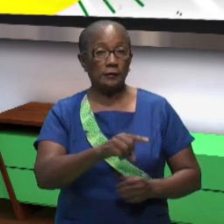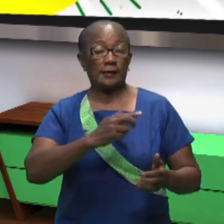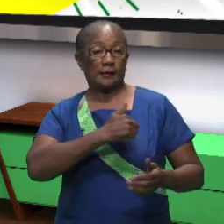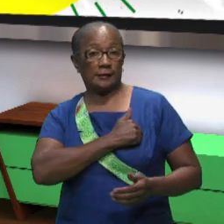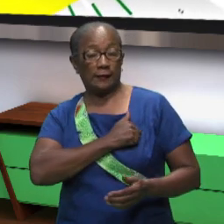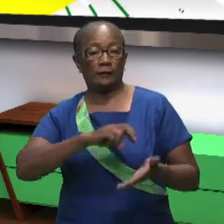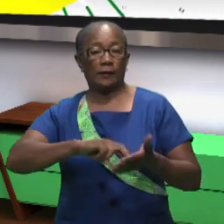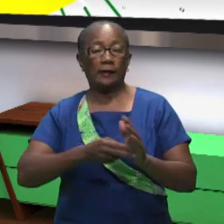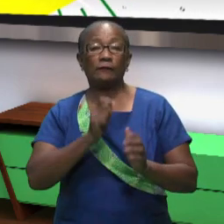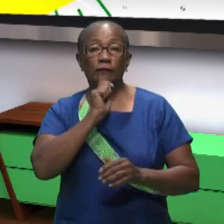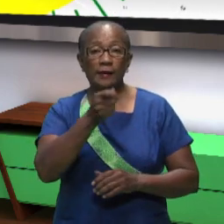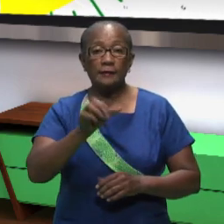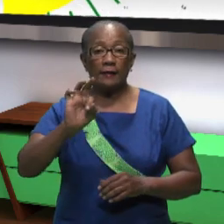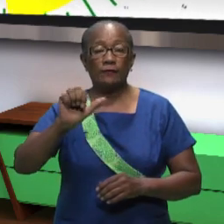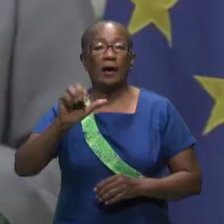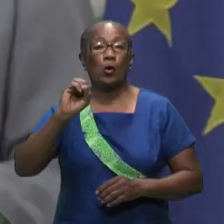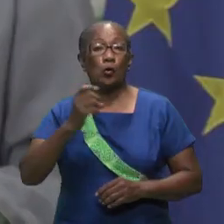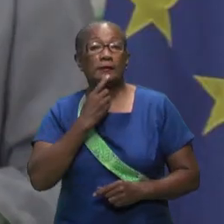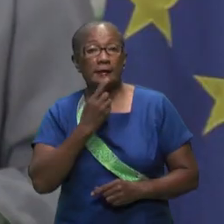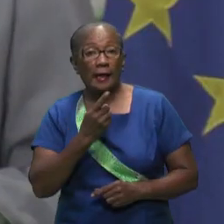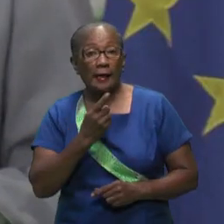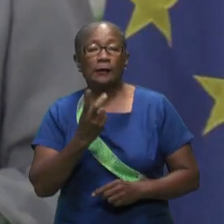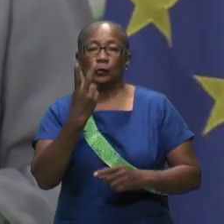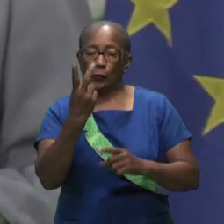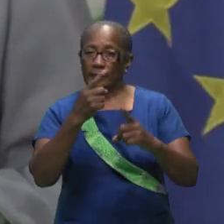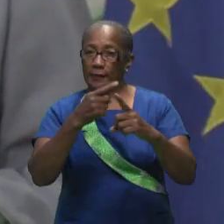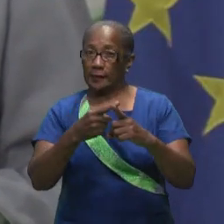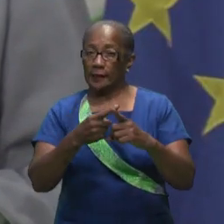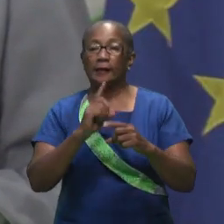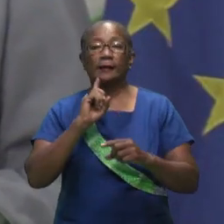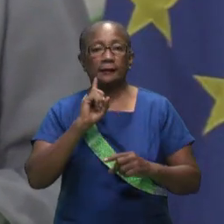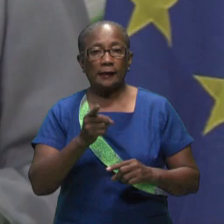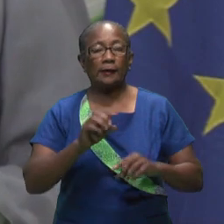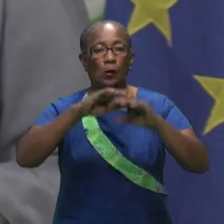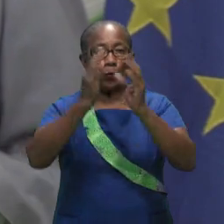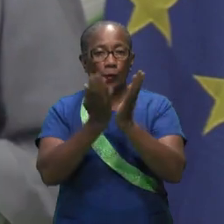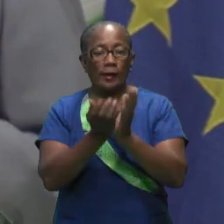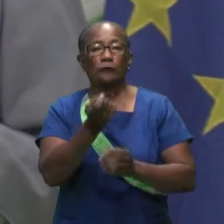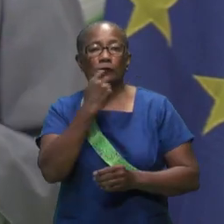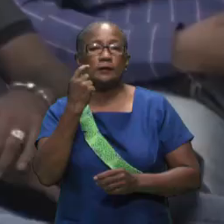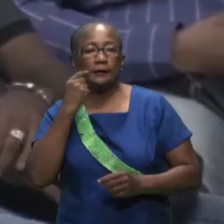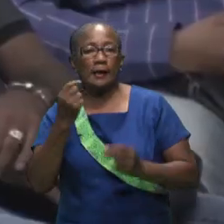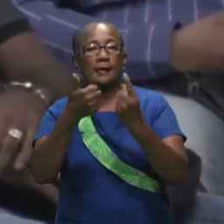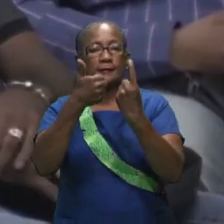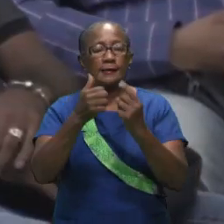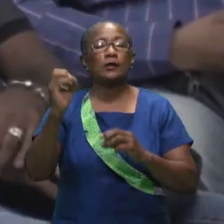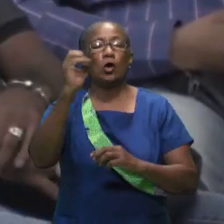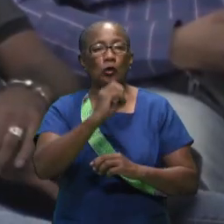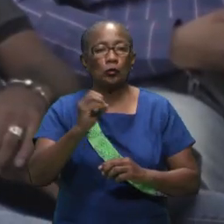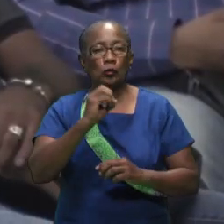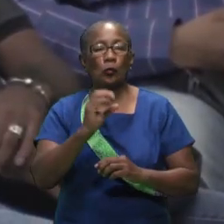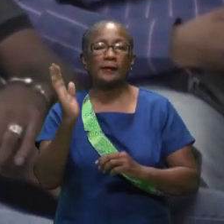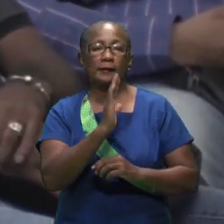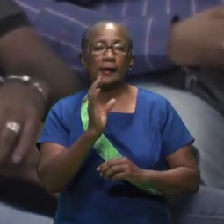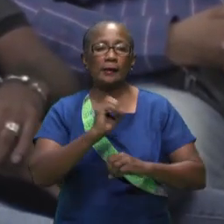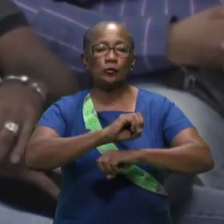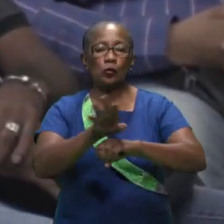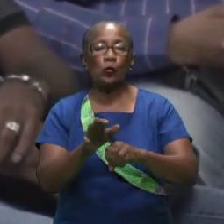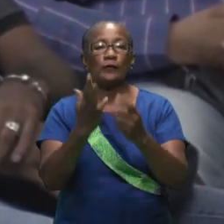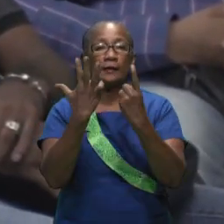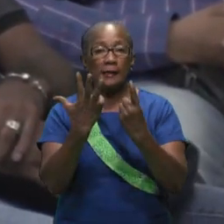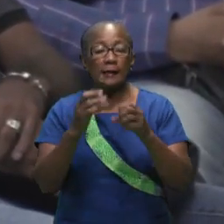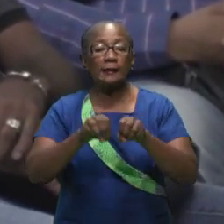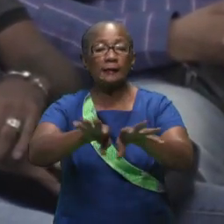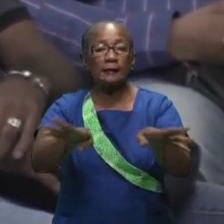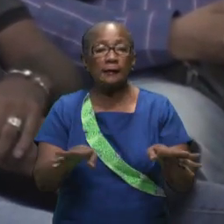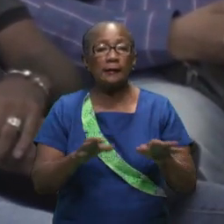the city center and eric sabalos chief technical advisor to the fao said that this is the second